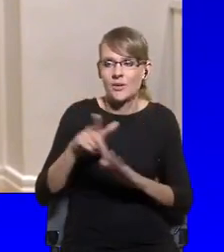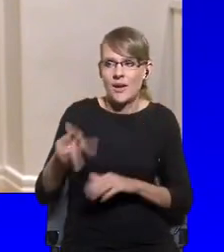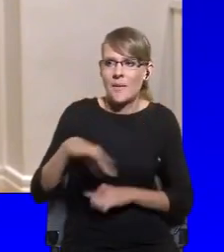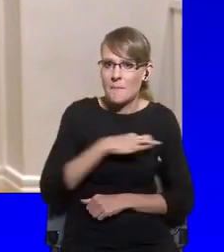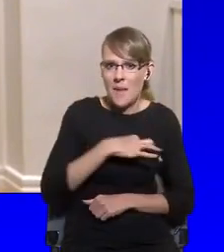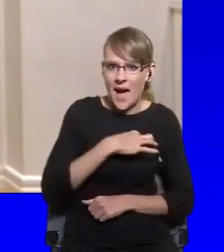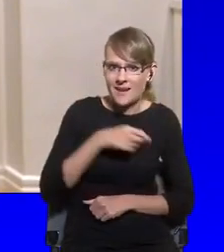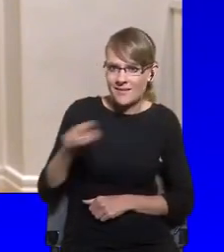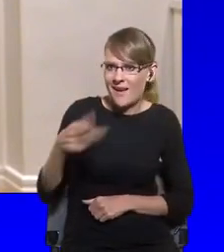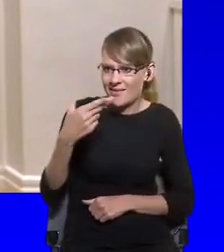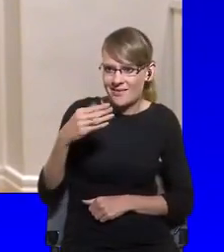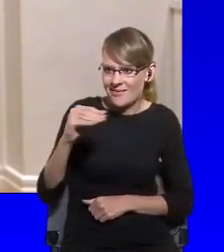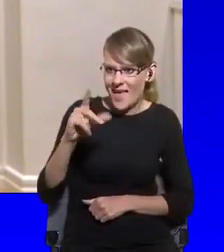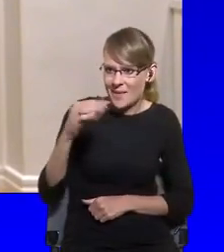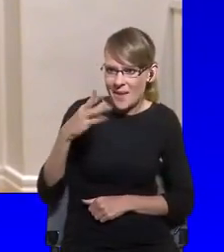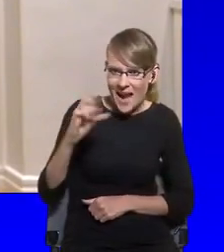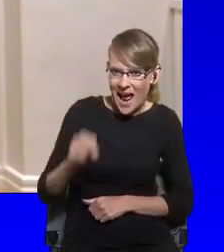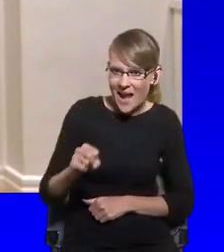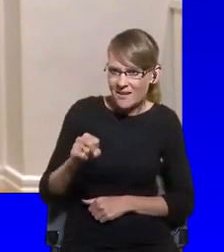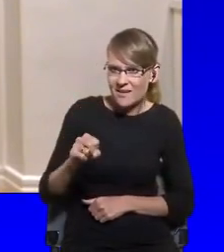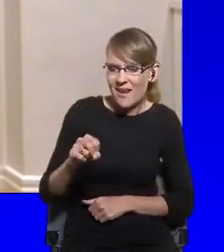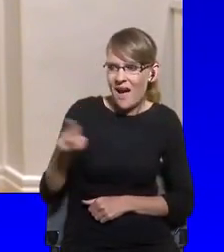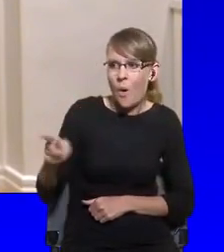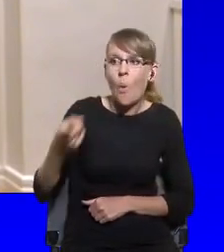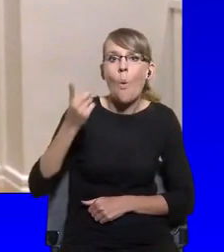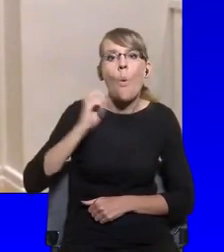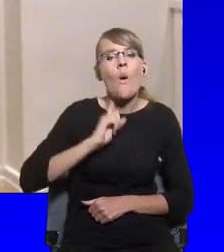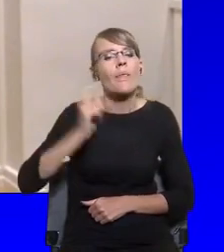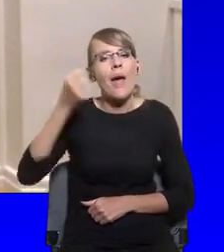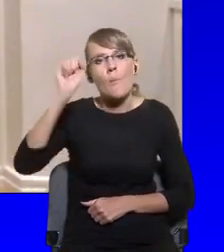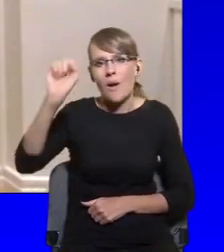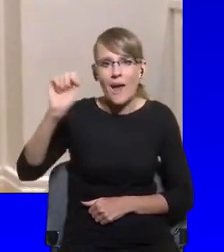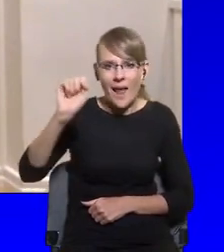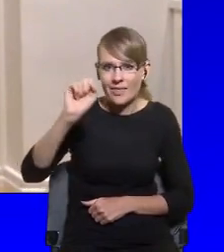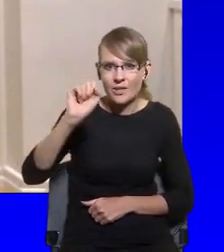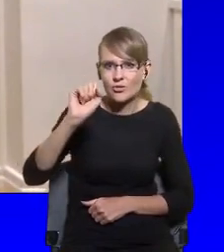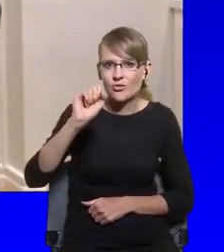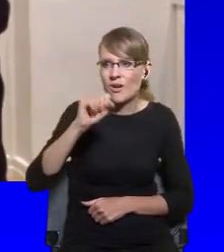while in reality they want, want and work to undermine democracies.